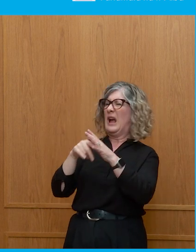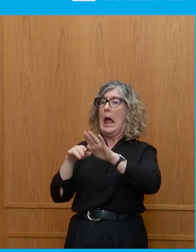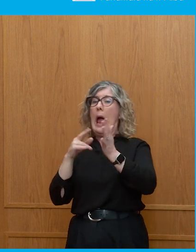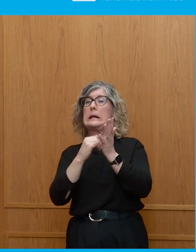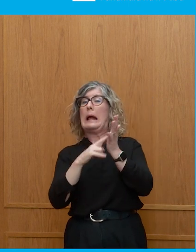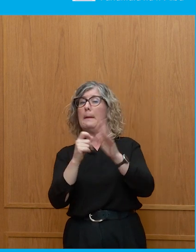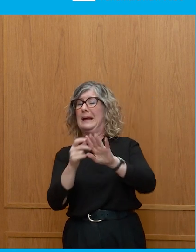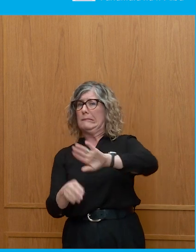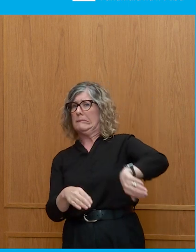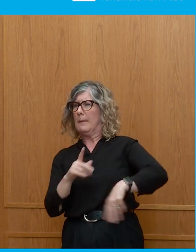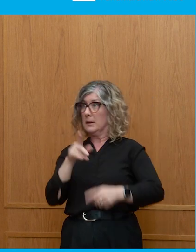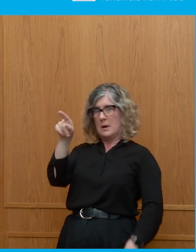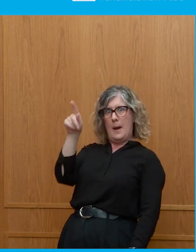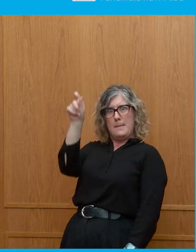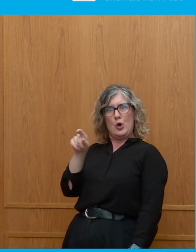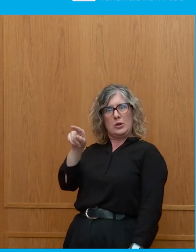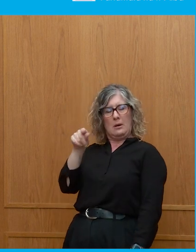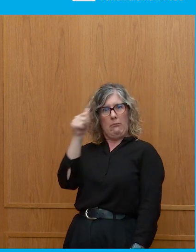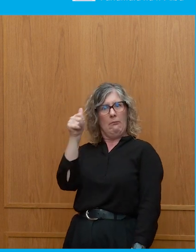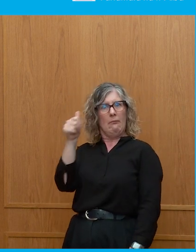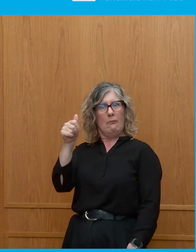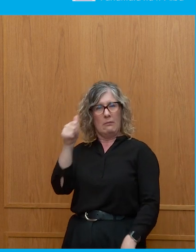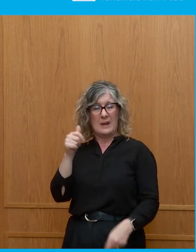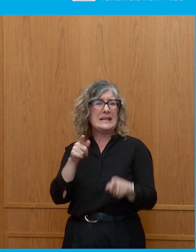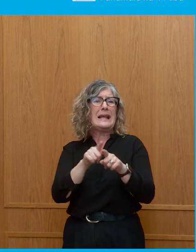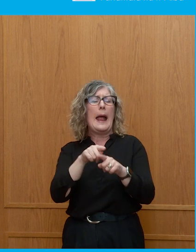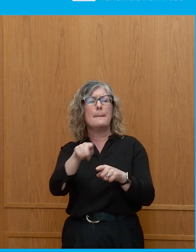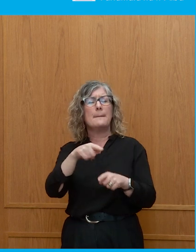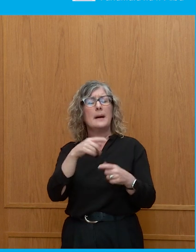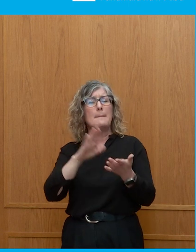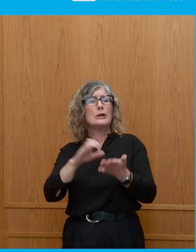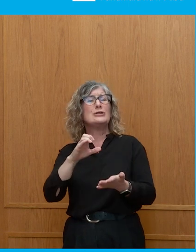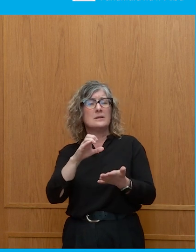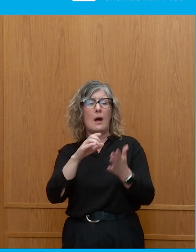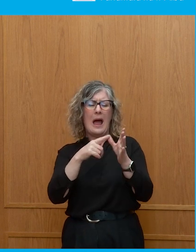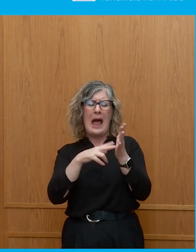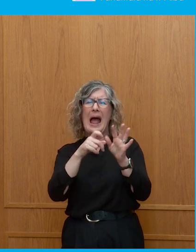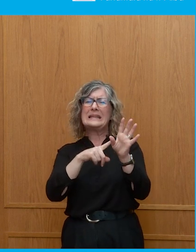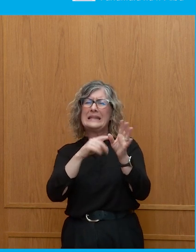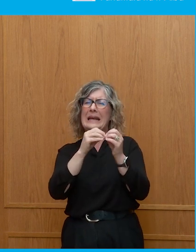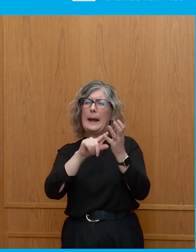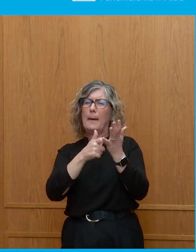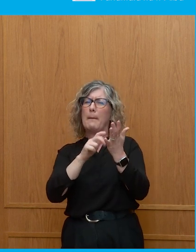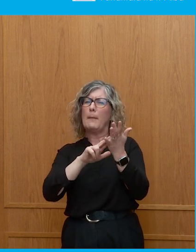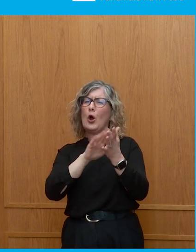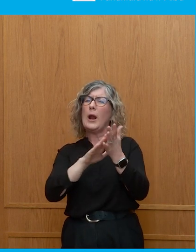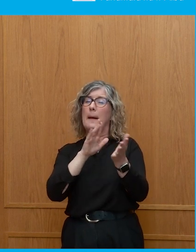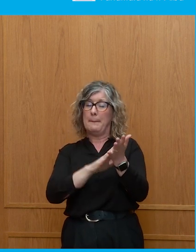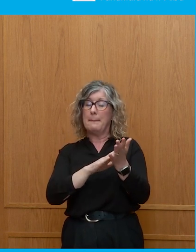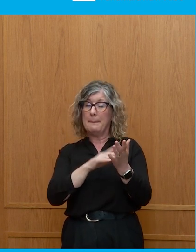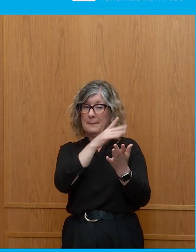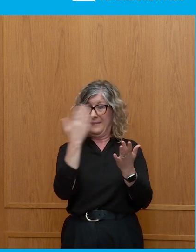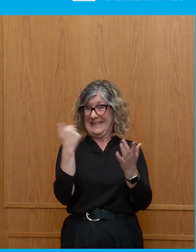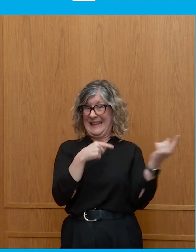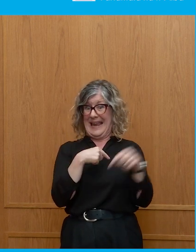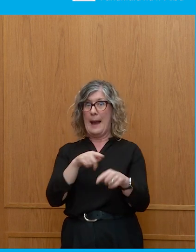again, much more locally. But Andy Burnham, the mayor of Manchester, was here at the Book Festival this year, and I was lucky enough to go along to his